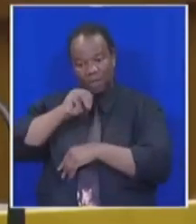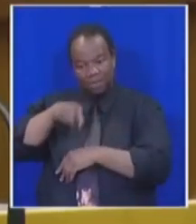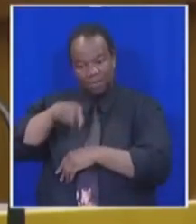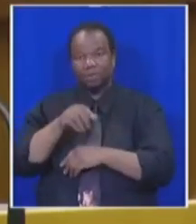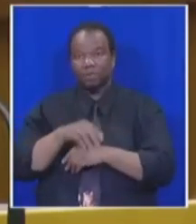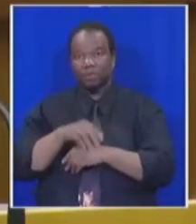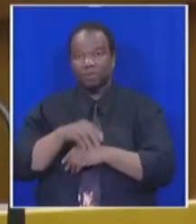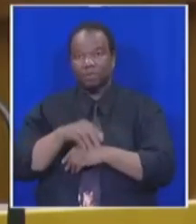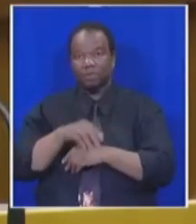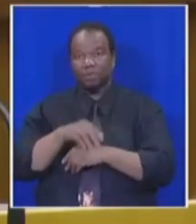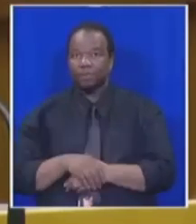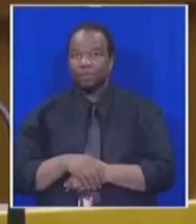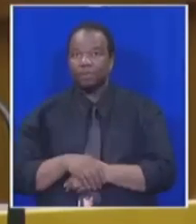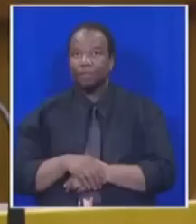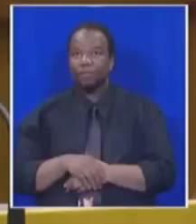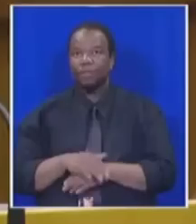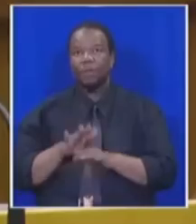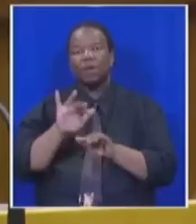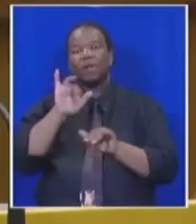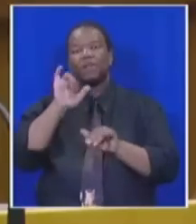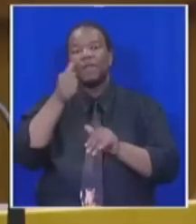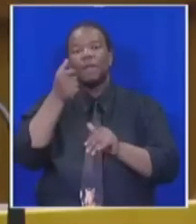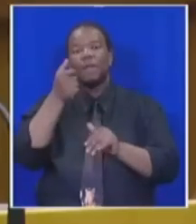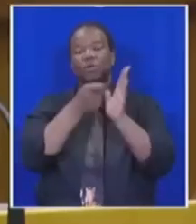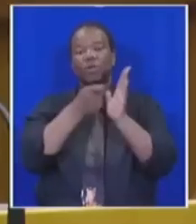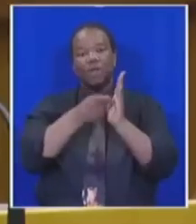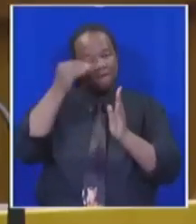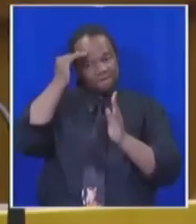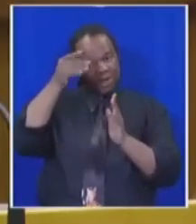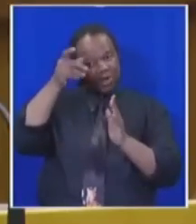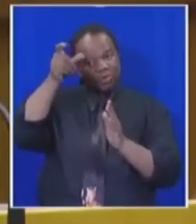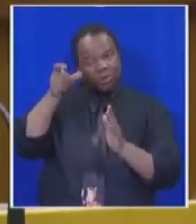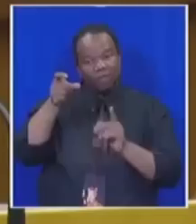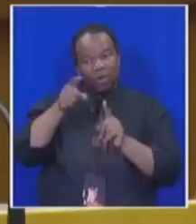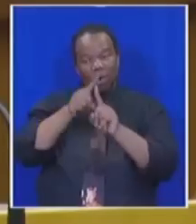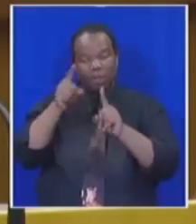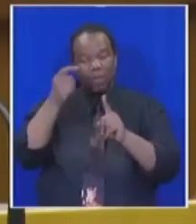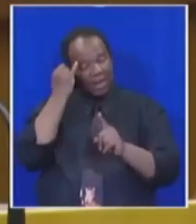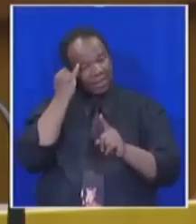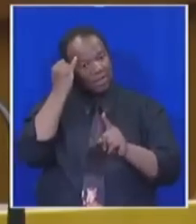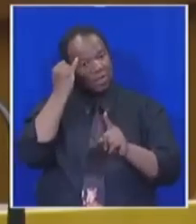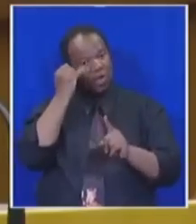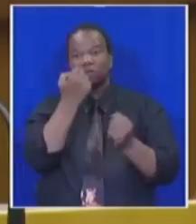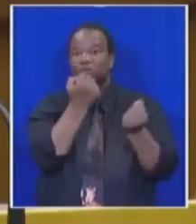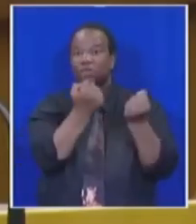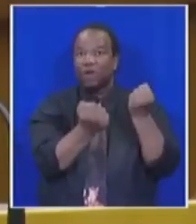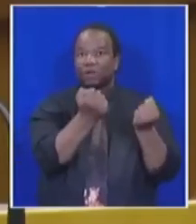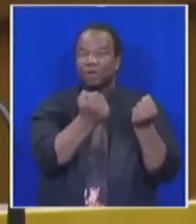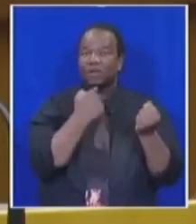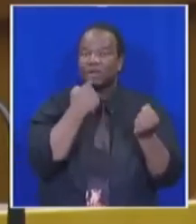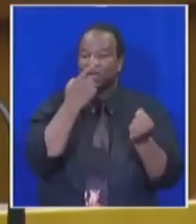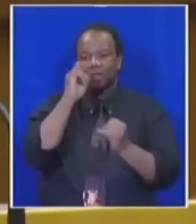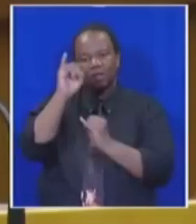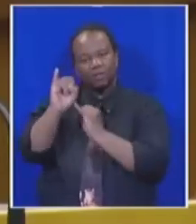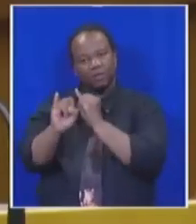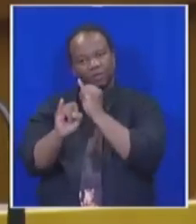As Amartya Sen writes, and you know him very well as a philosopher, in the idea of justice, while institutions and rules